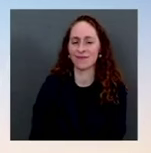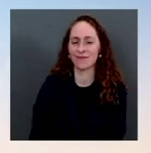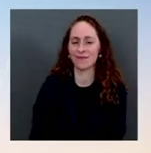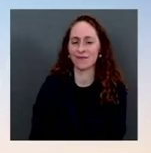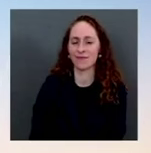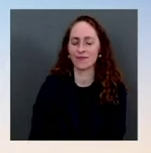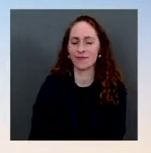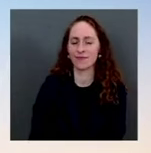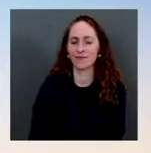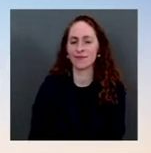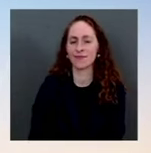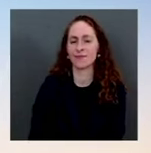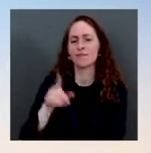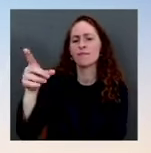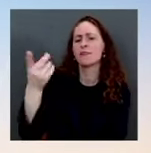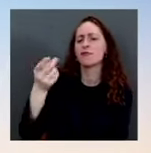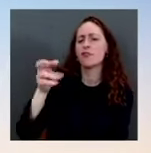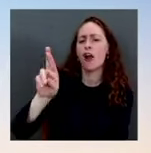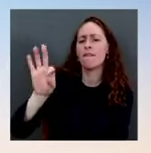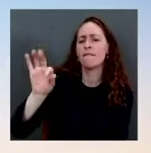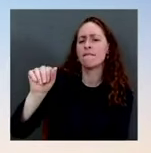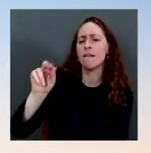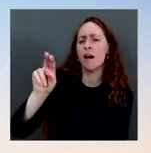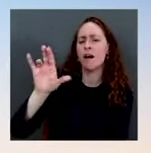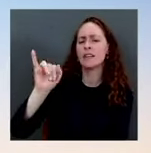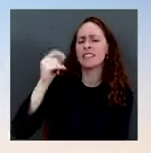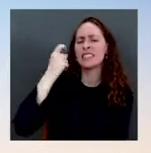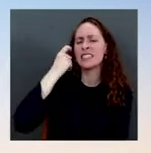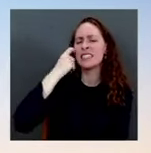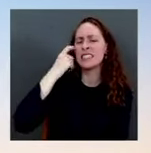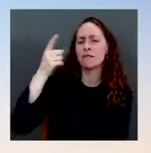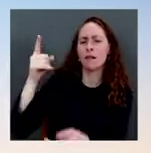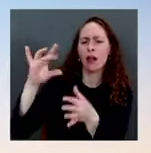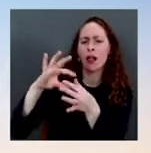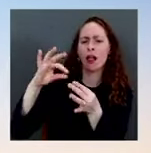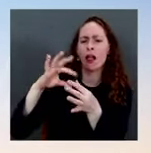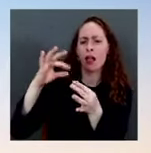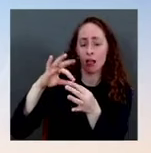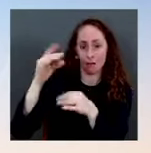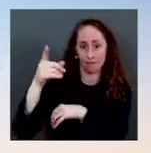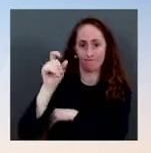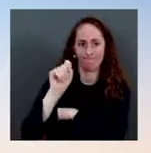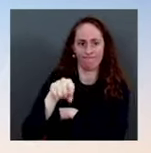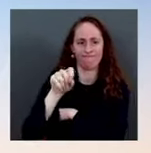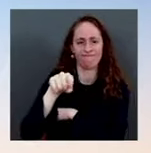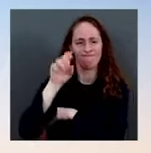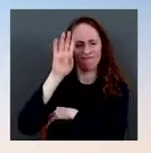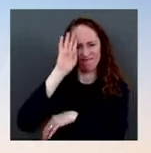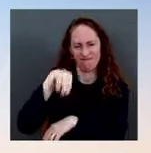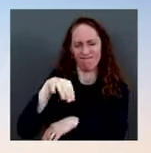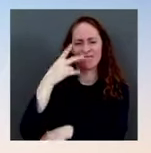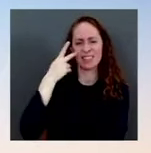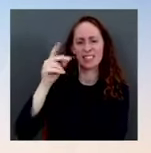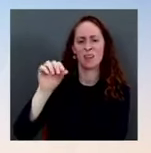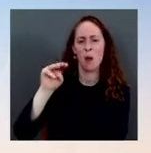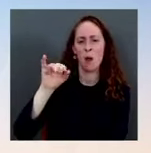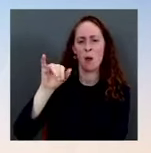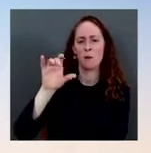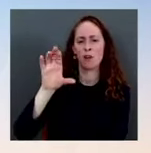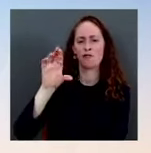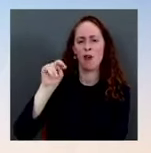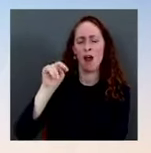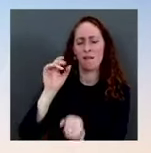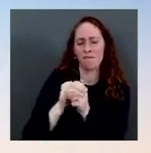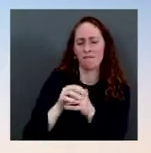surge that we're seeing right now or are they coming too late for this well again our objective here the president's objective has been to build